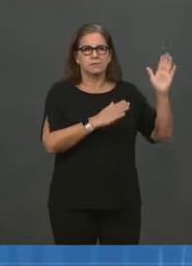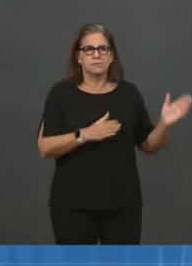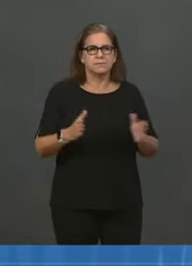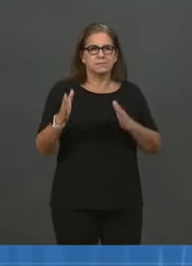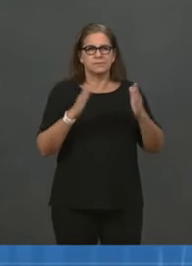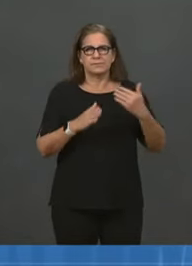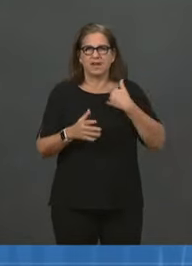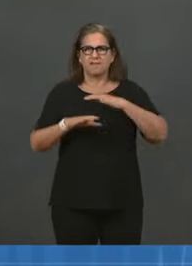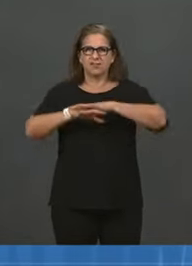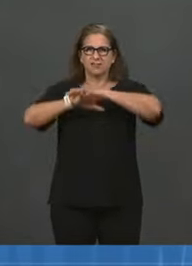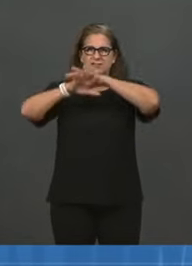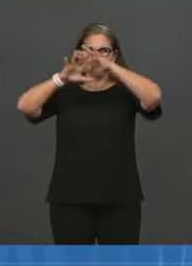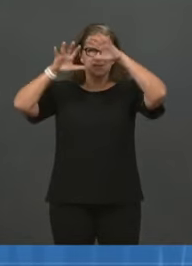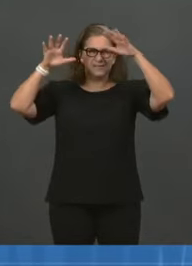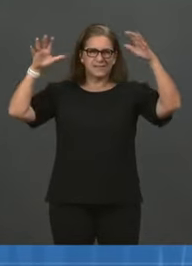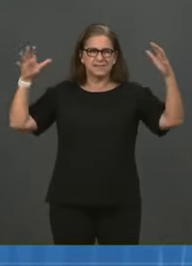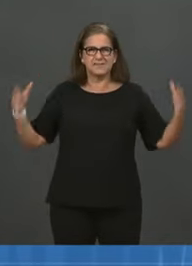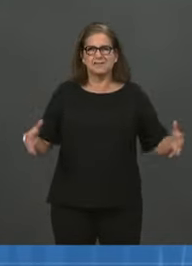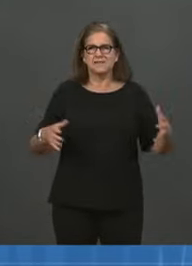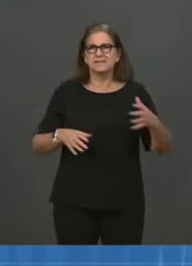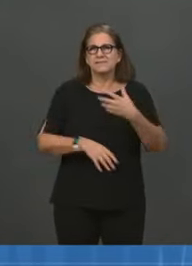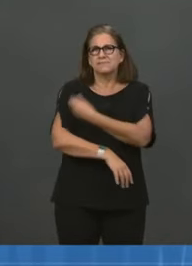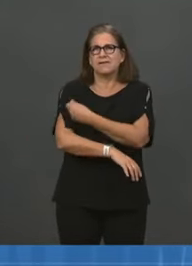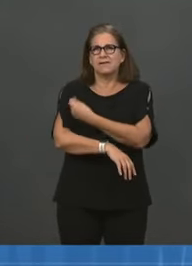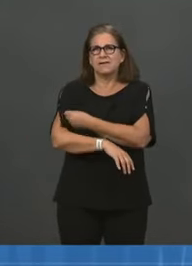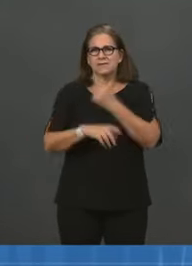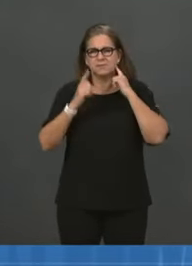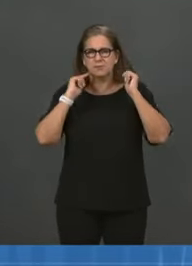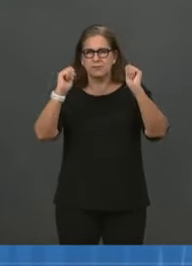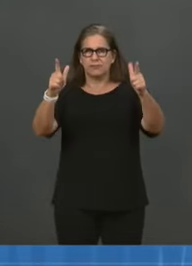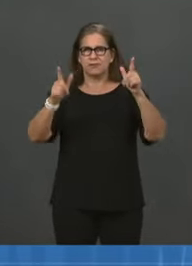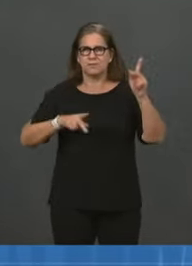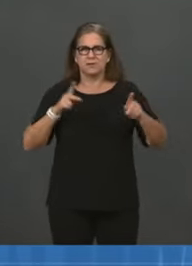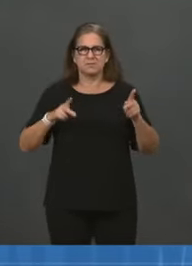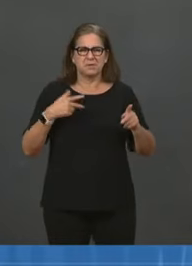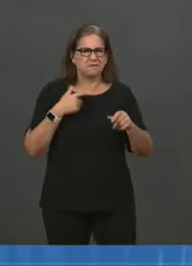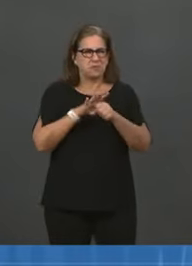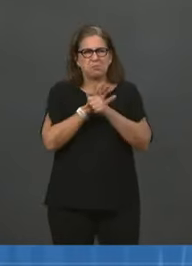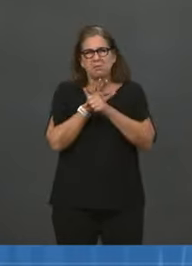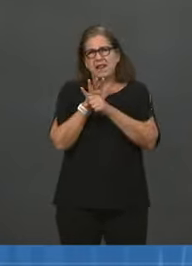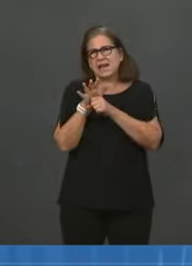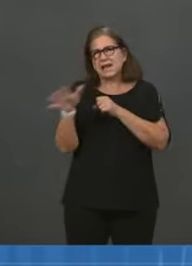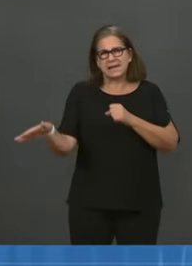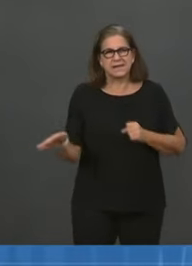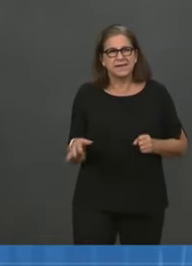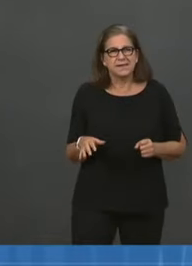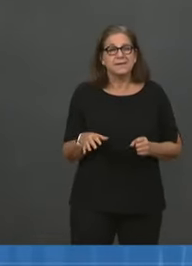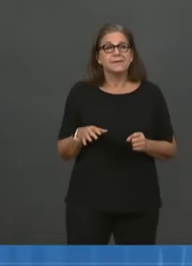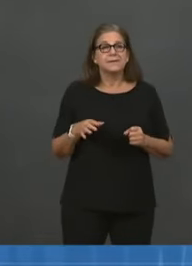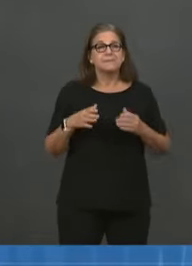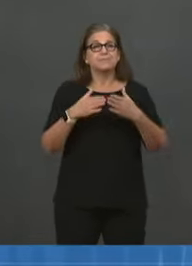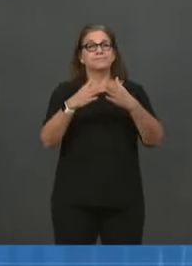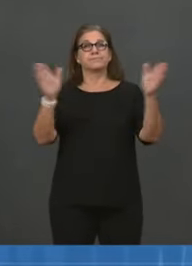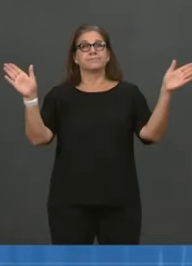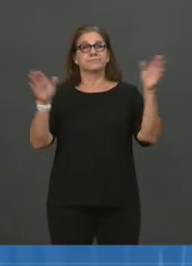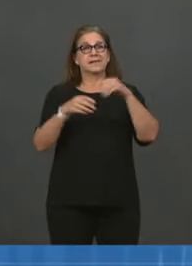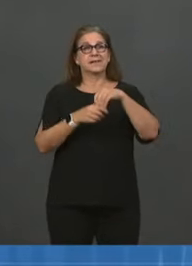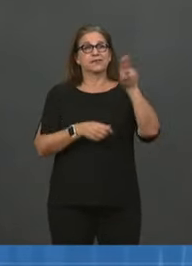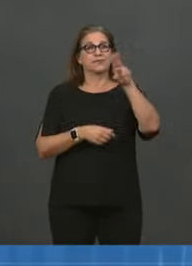And we have a well-tested nationwide vaccine distribution and delivery system.